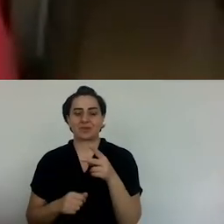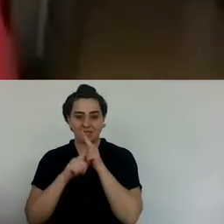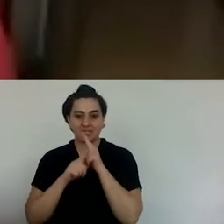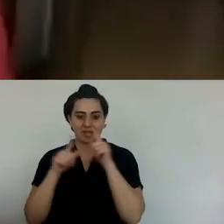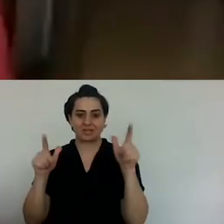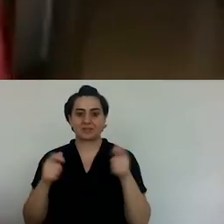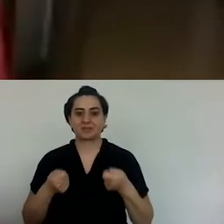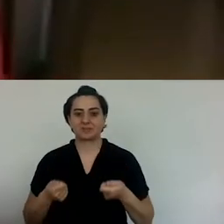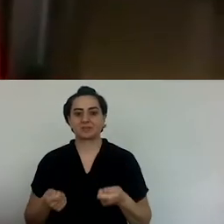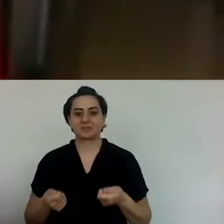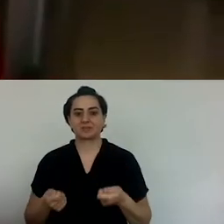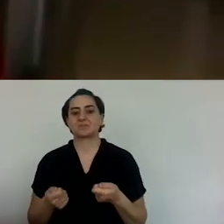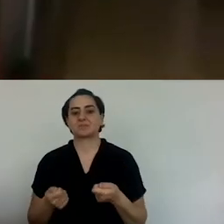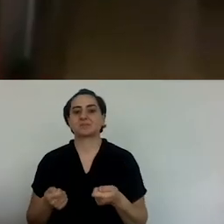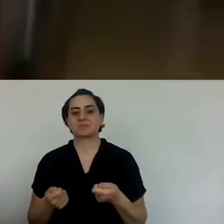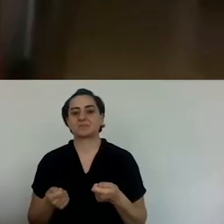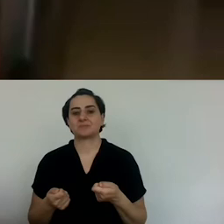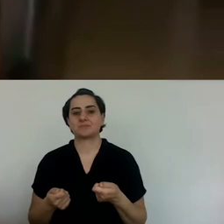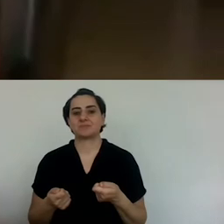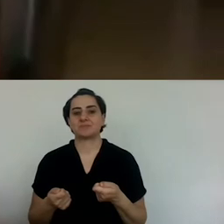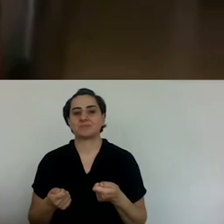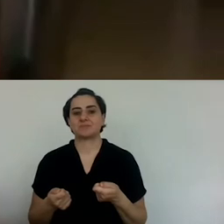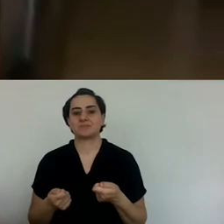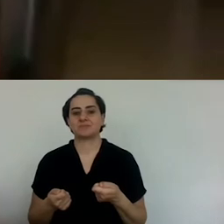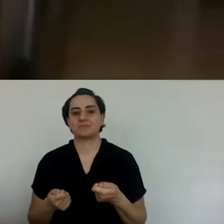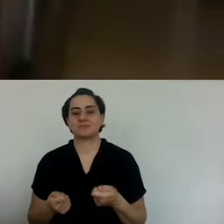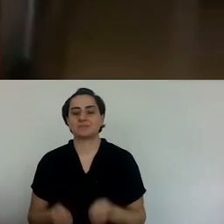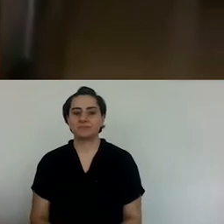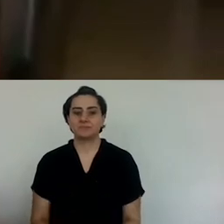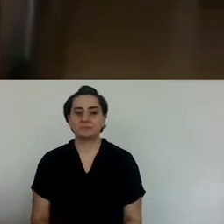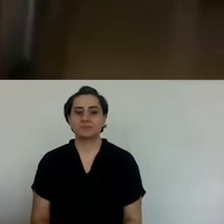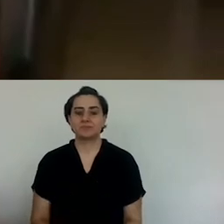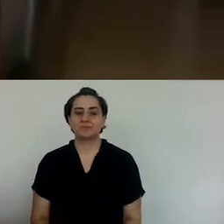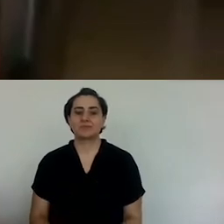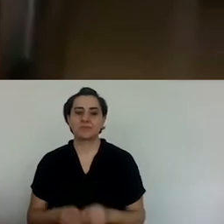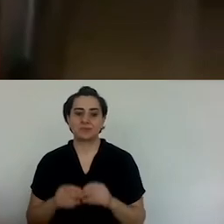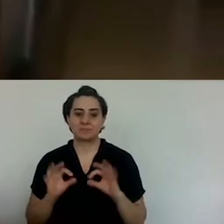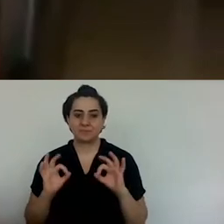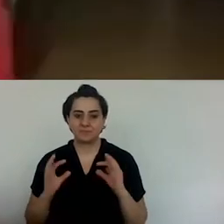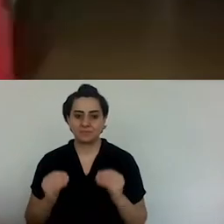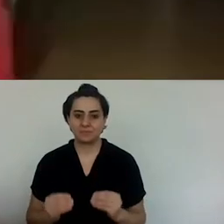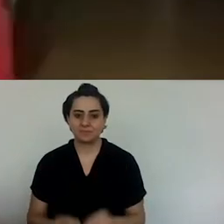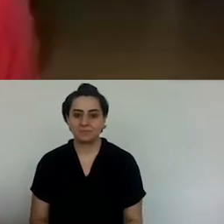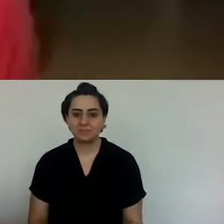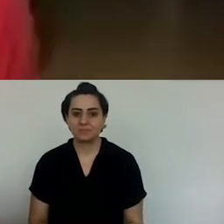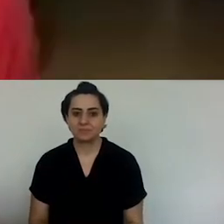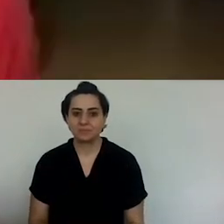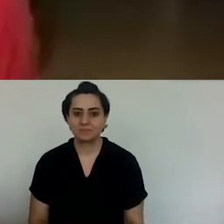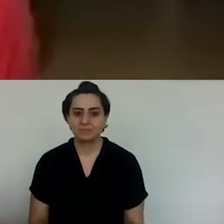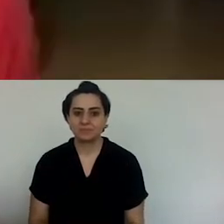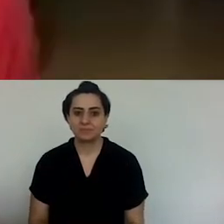who would fish there, and move the fish around the neighborhood in his cart.